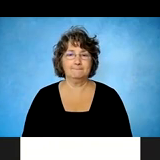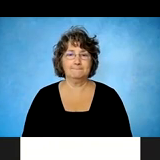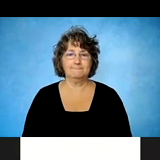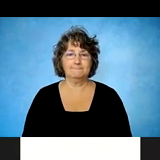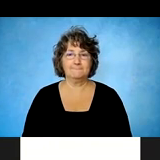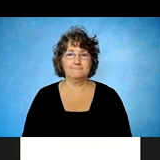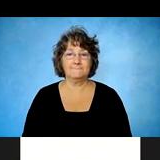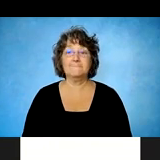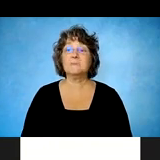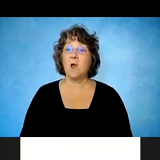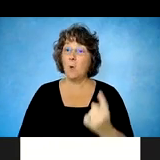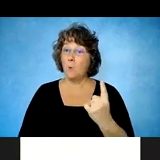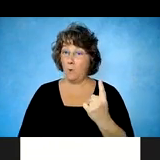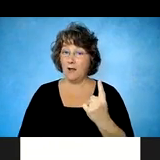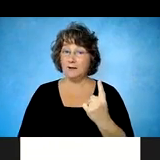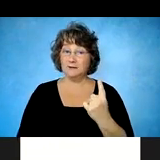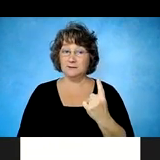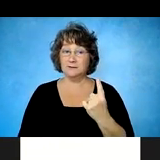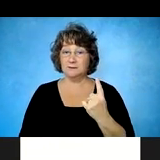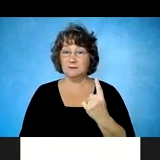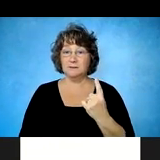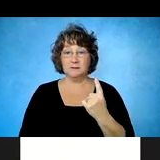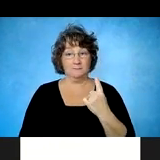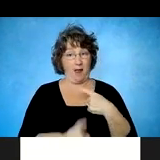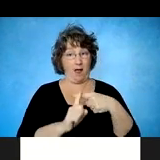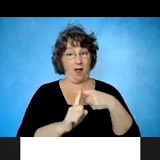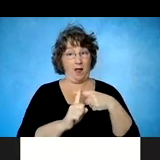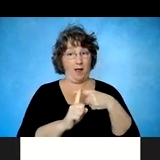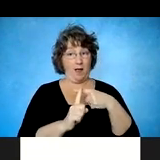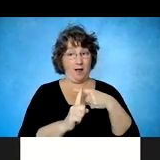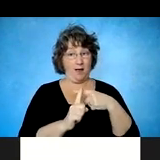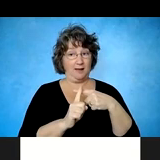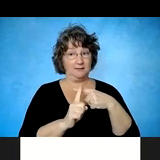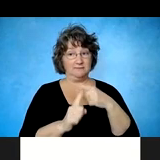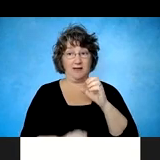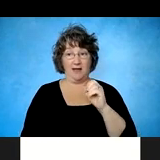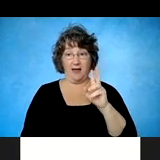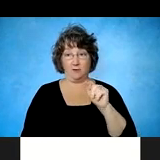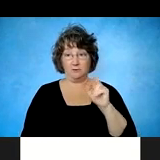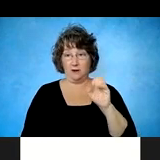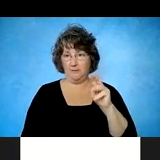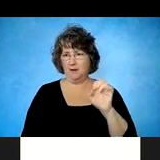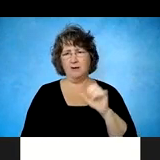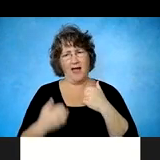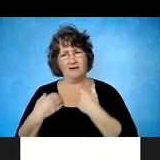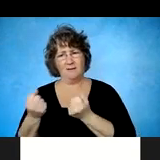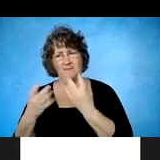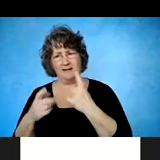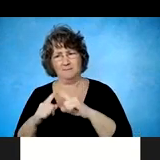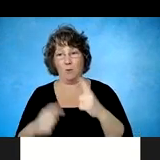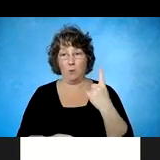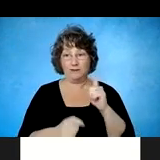One of the many, um, there's been many positive outcomes that the Kessler and DVR collaboration has provided.